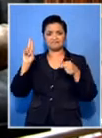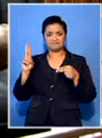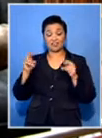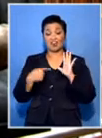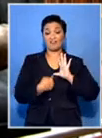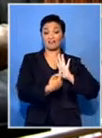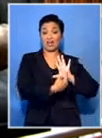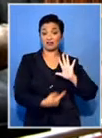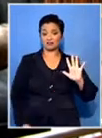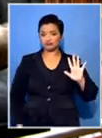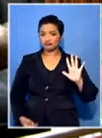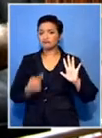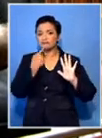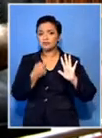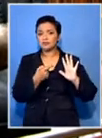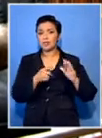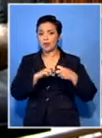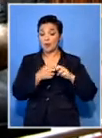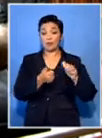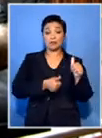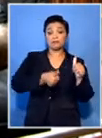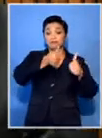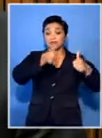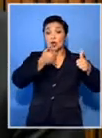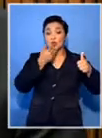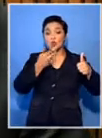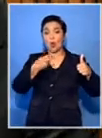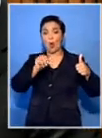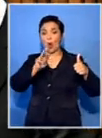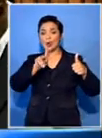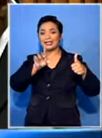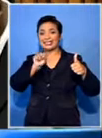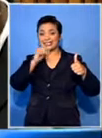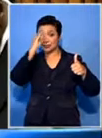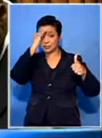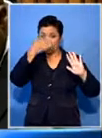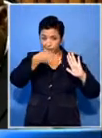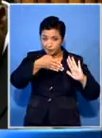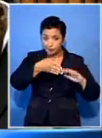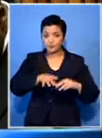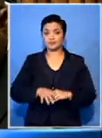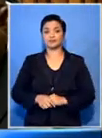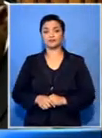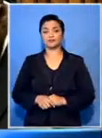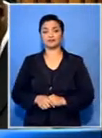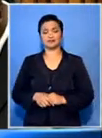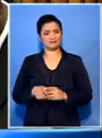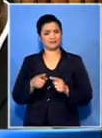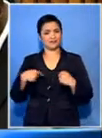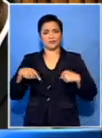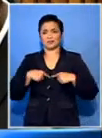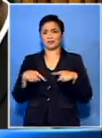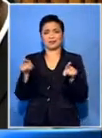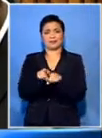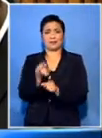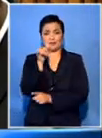and his co-accused, among them, Hawke's officers. We were all in the same activity. We were